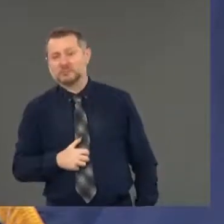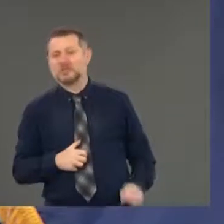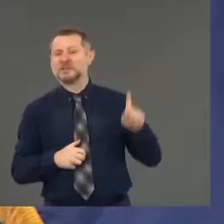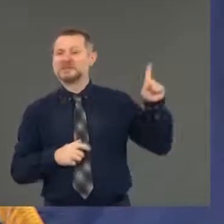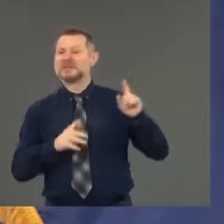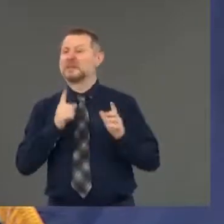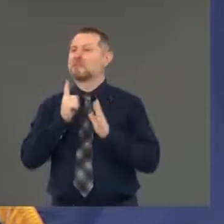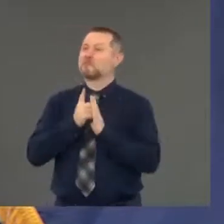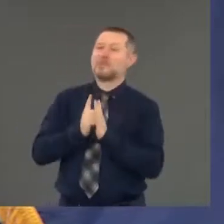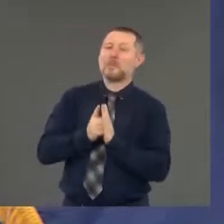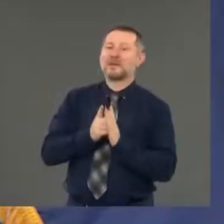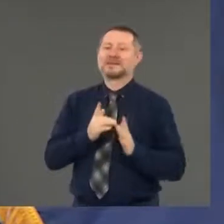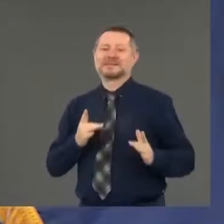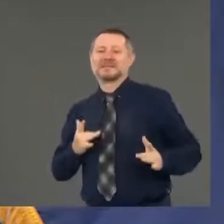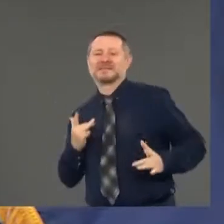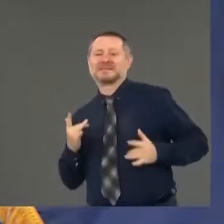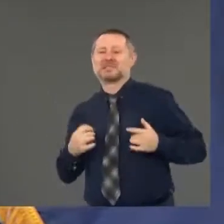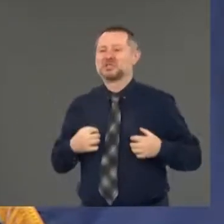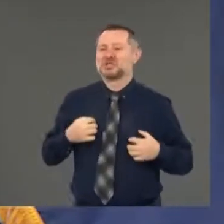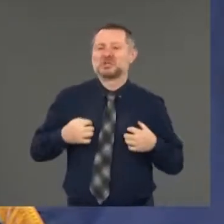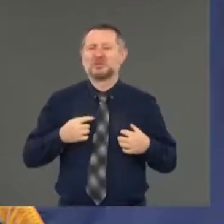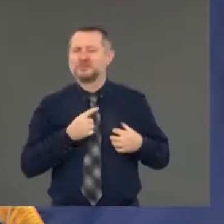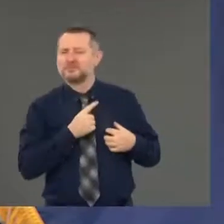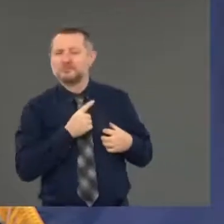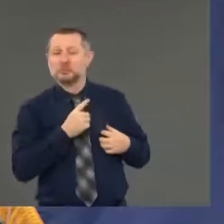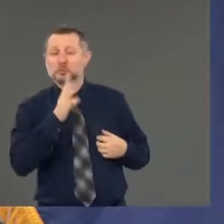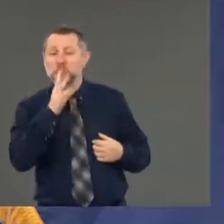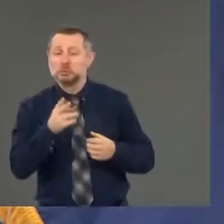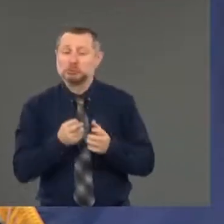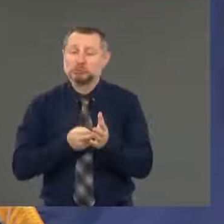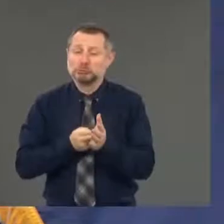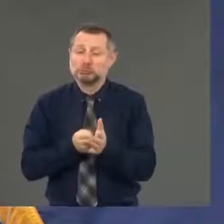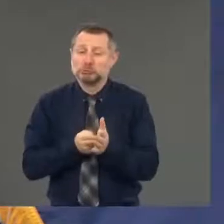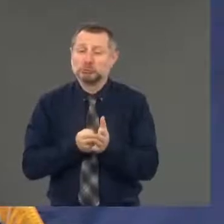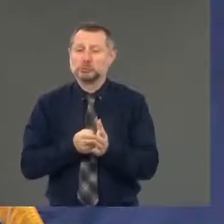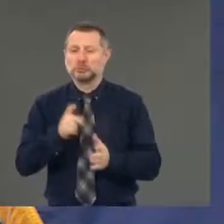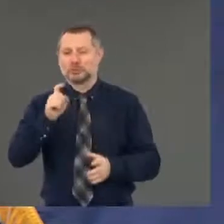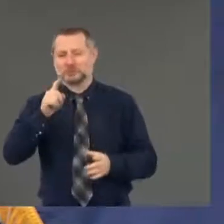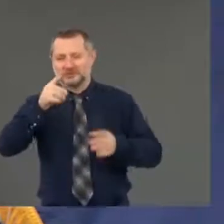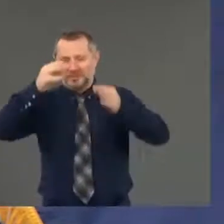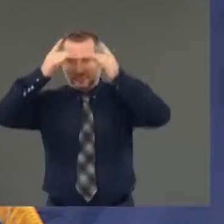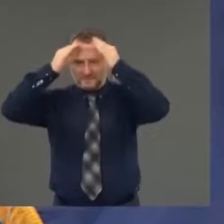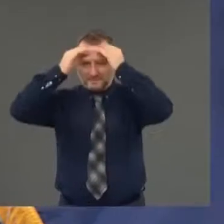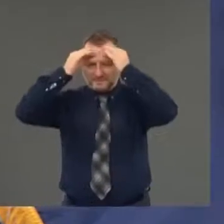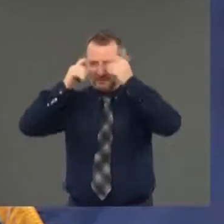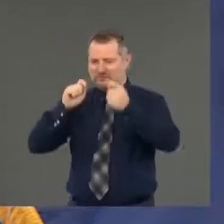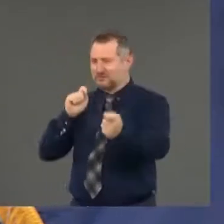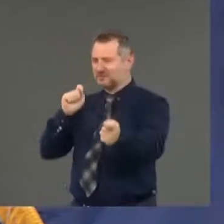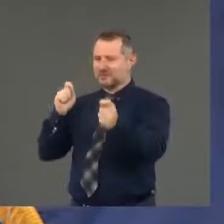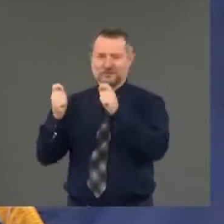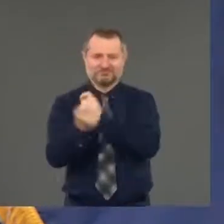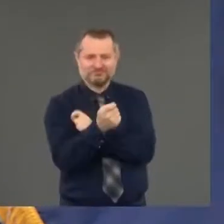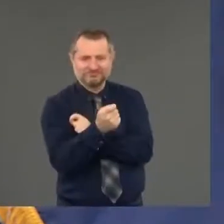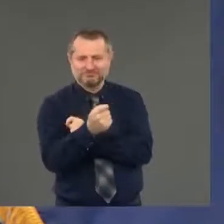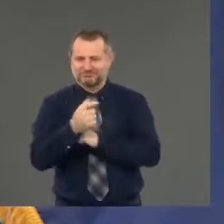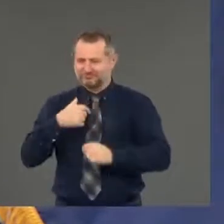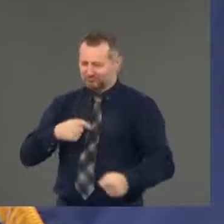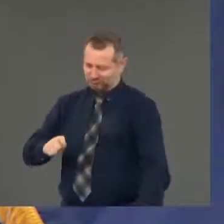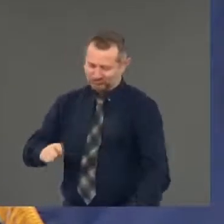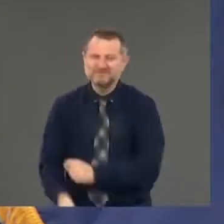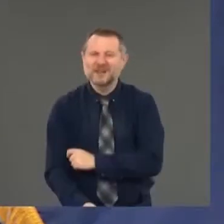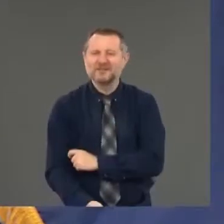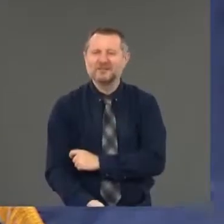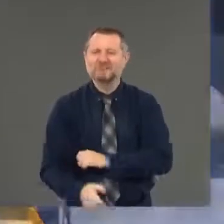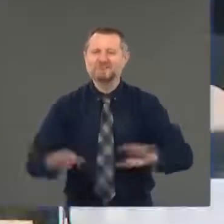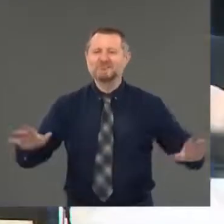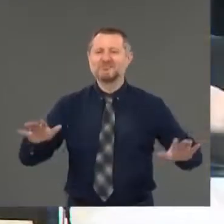The truth of the moment is, you need to rethink and reform this on a very fundamental level. Governor,